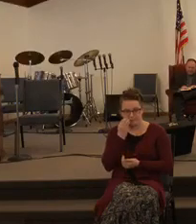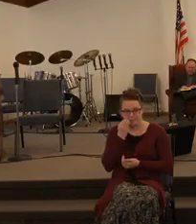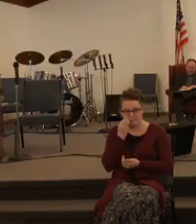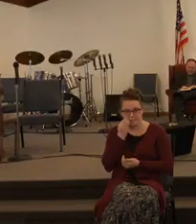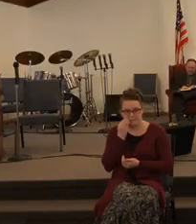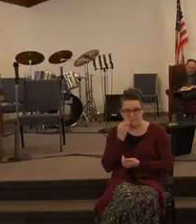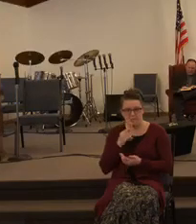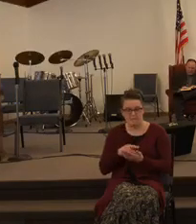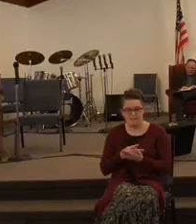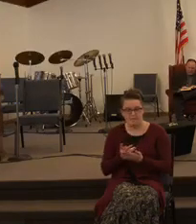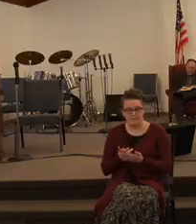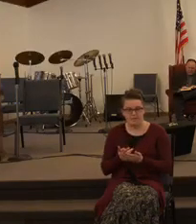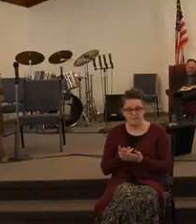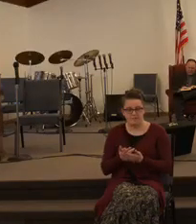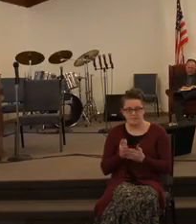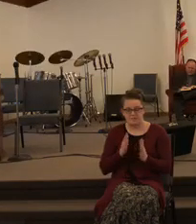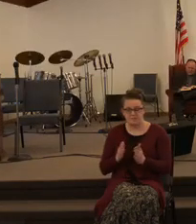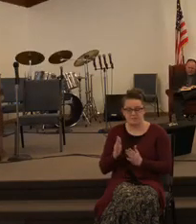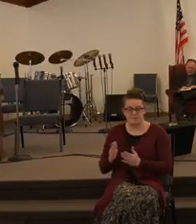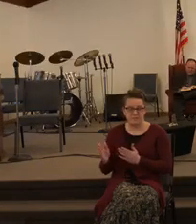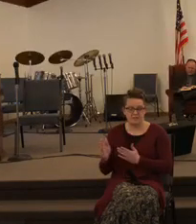Failure to prepare